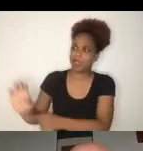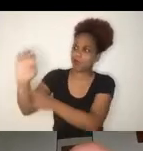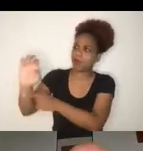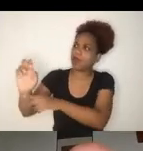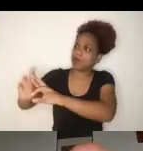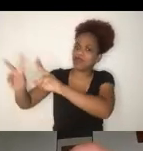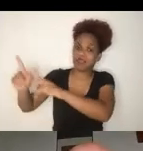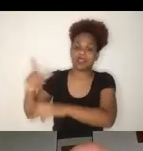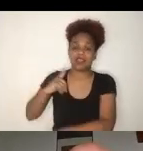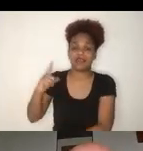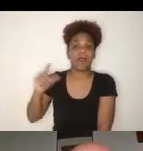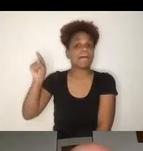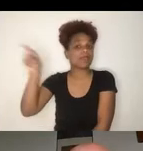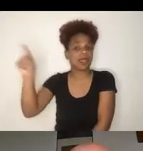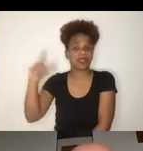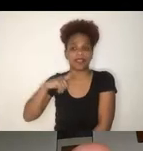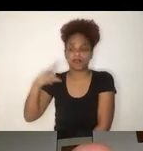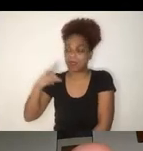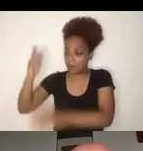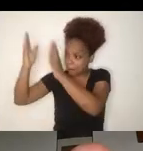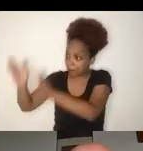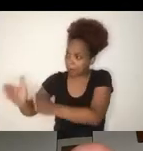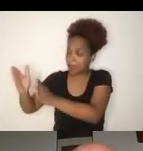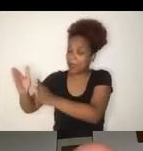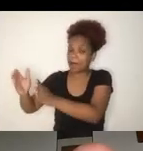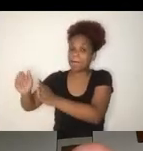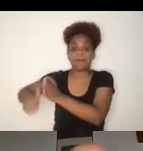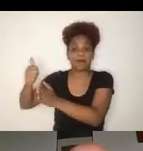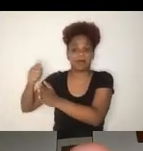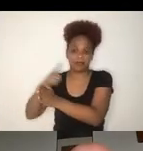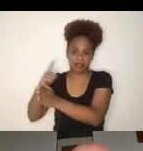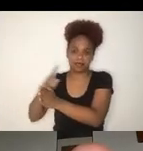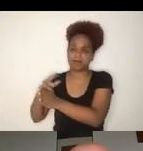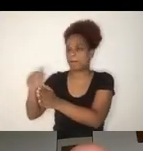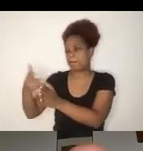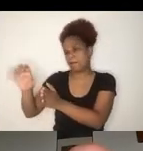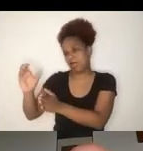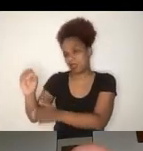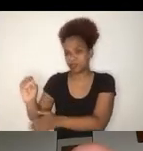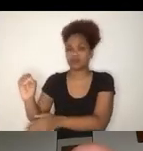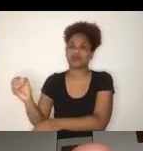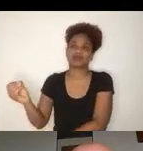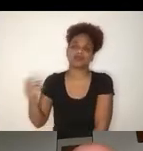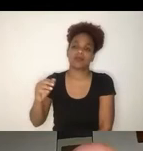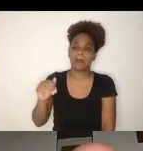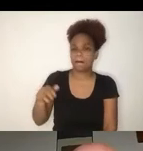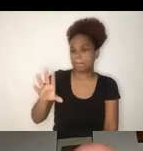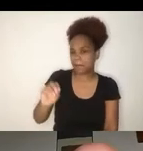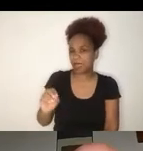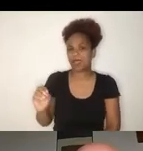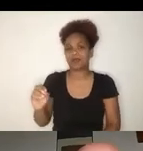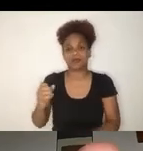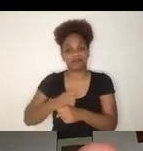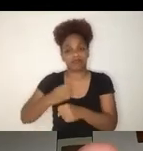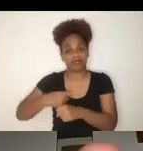in the months between March and and June this year. Some countries have really